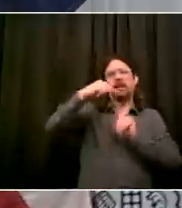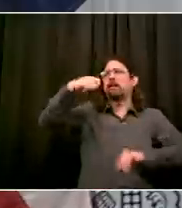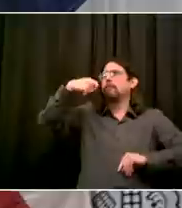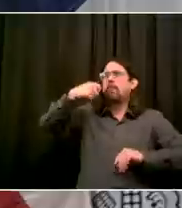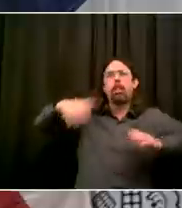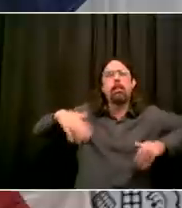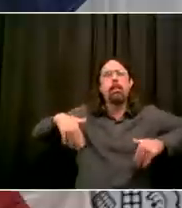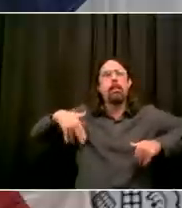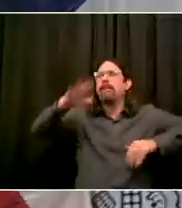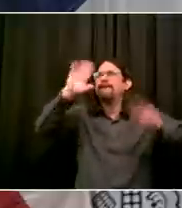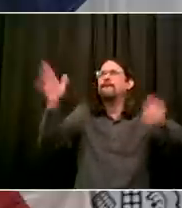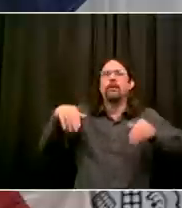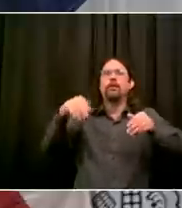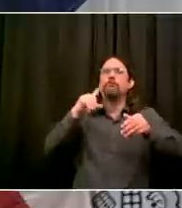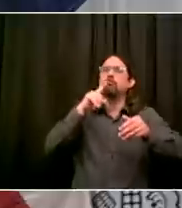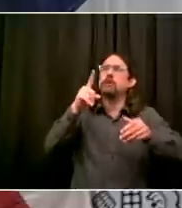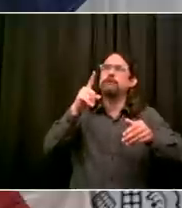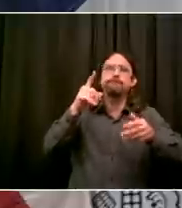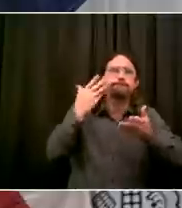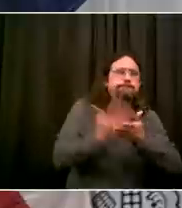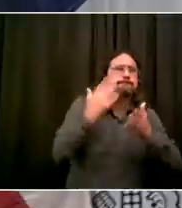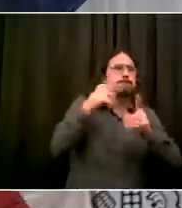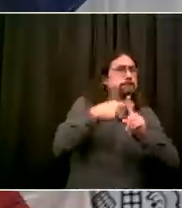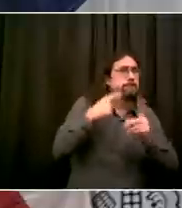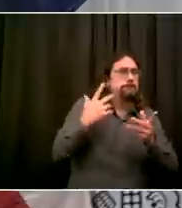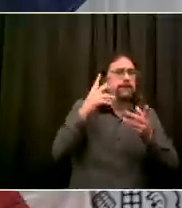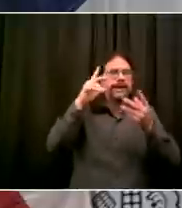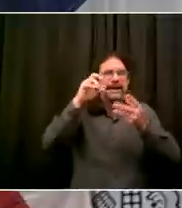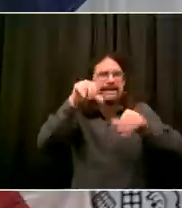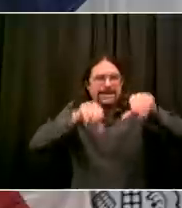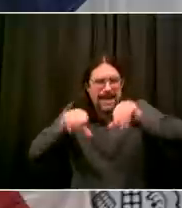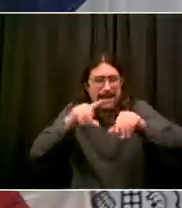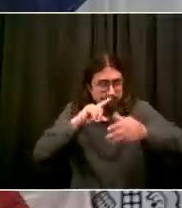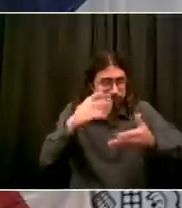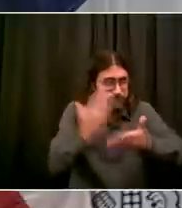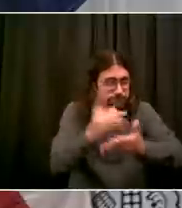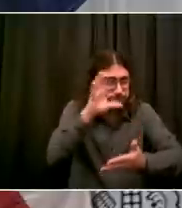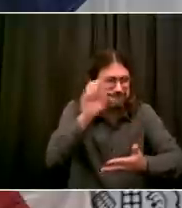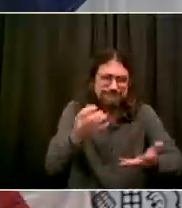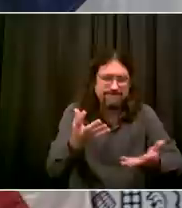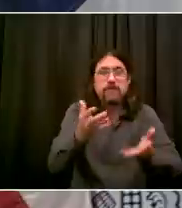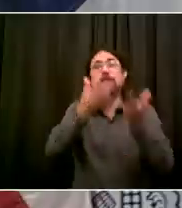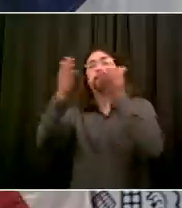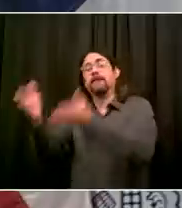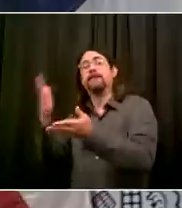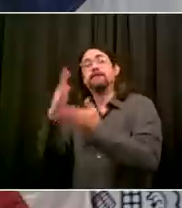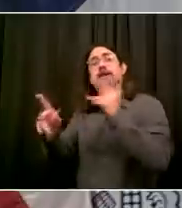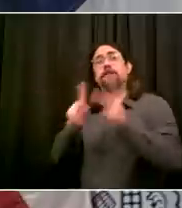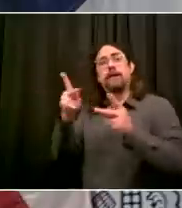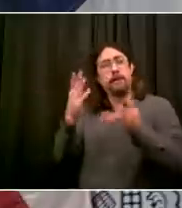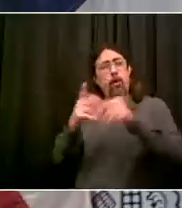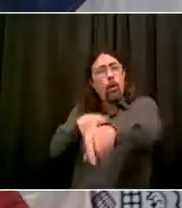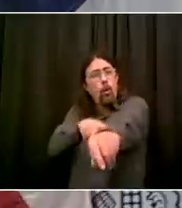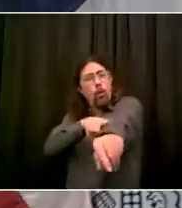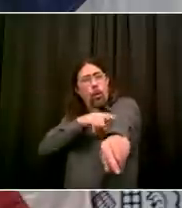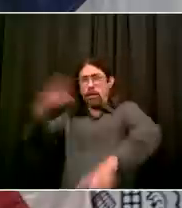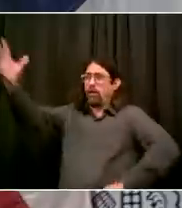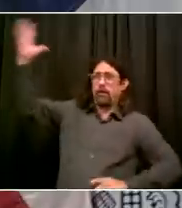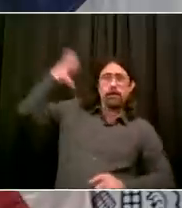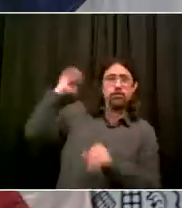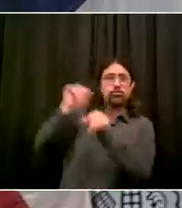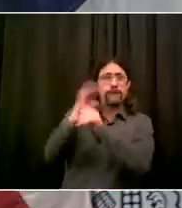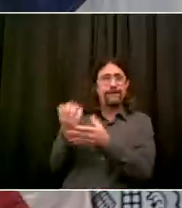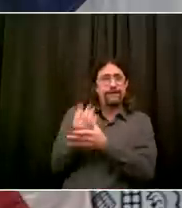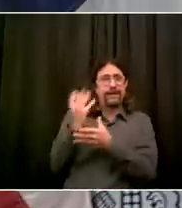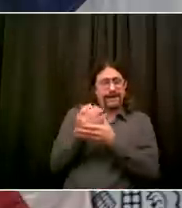to be afraid of in getting tested. It only helps us get to the truth more quickly and not just see a small number of people and get a